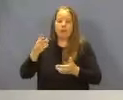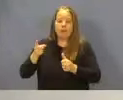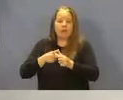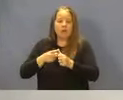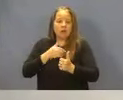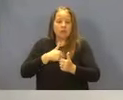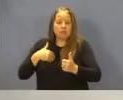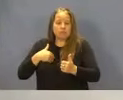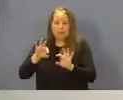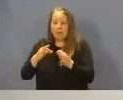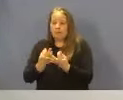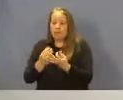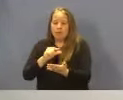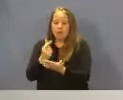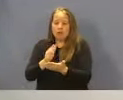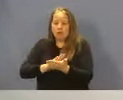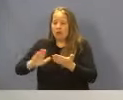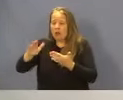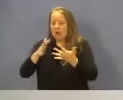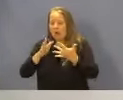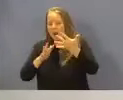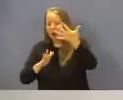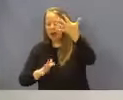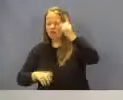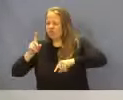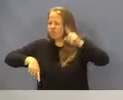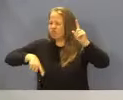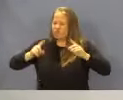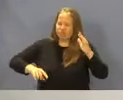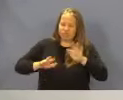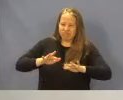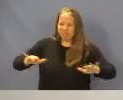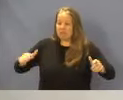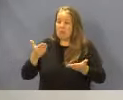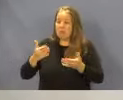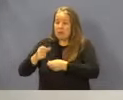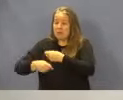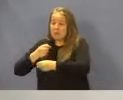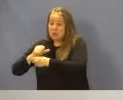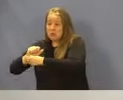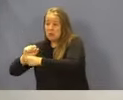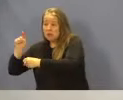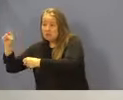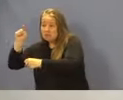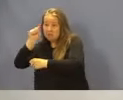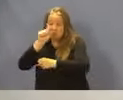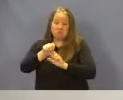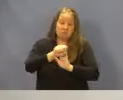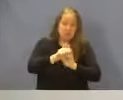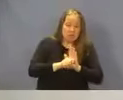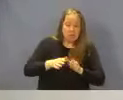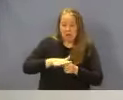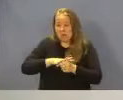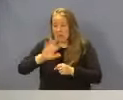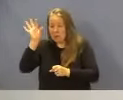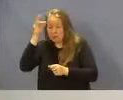to graduate college, just so on and so forth, years at other agencies, state, federal, local, such a diverse